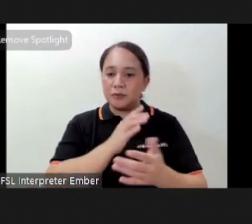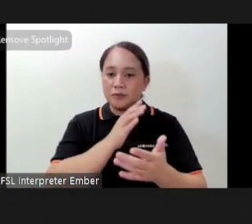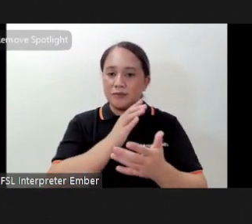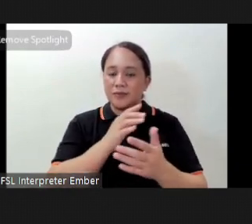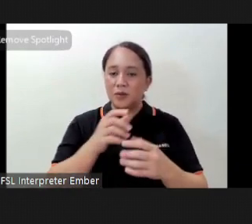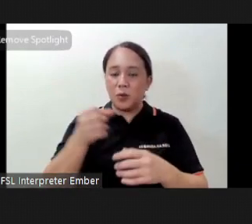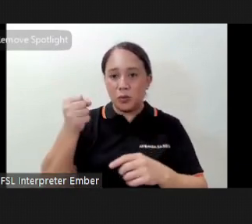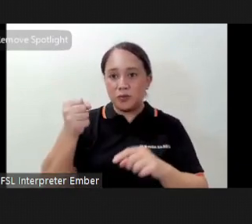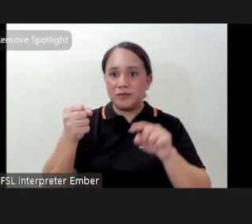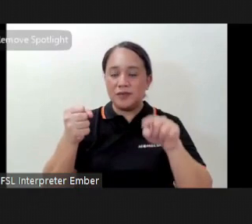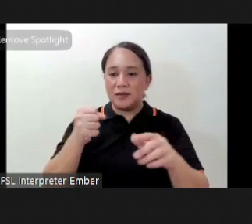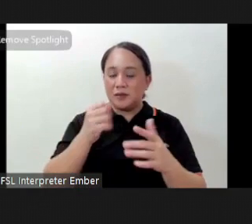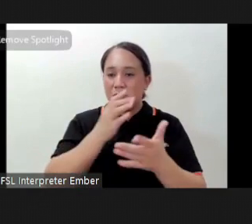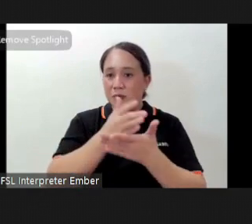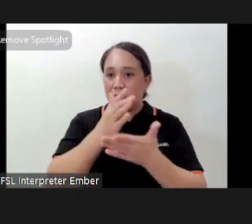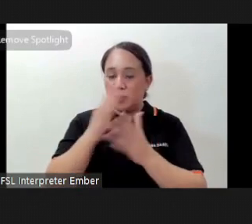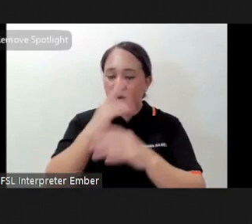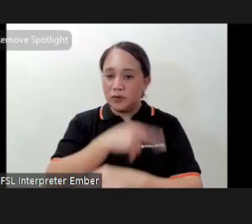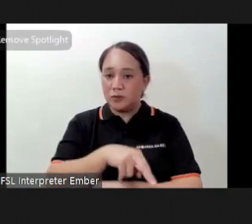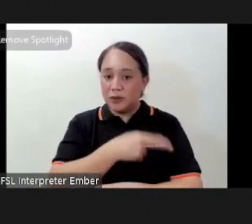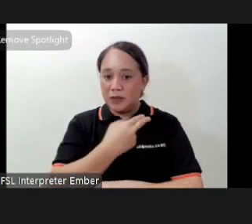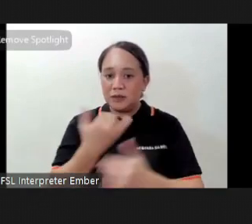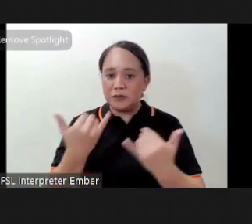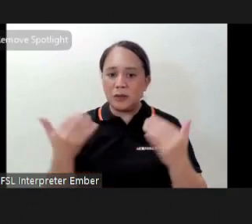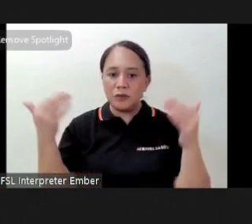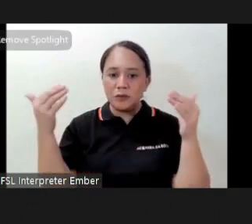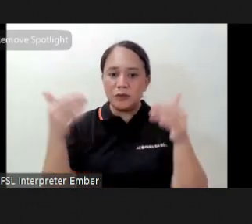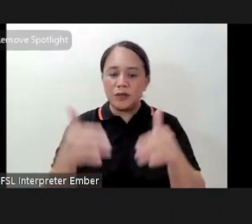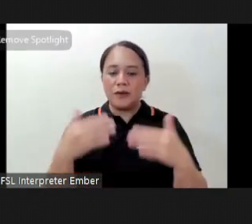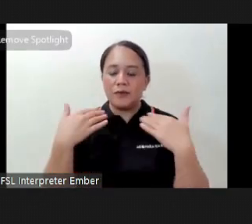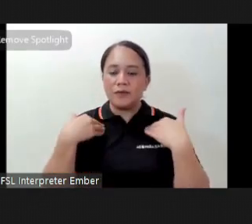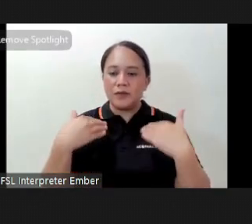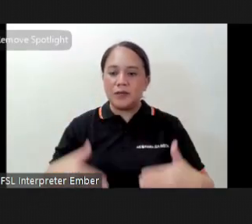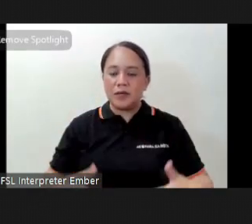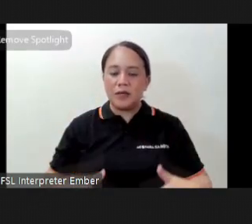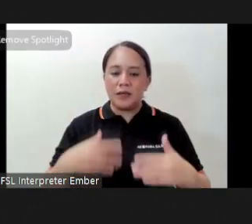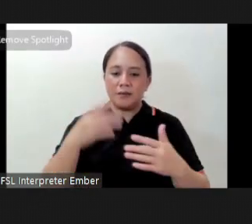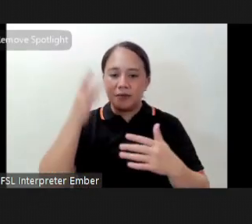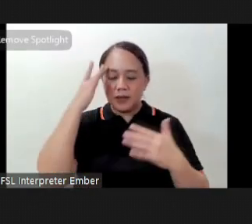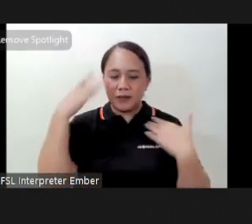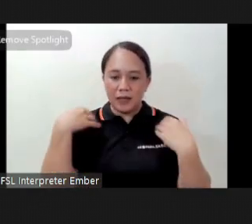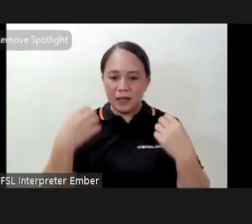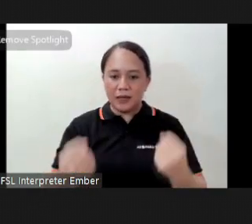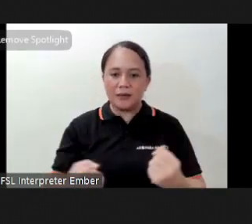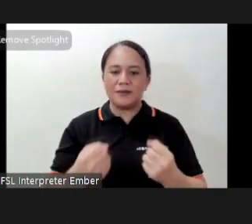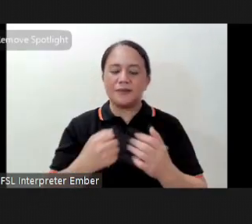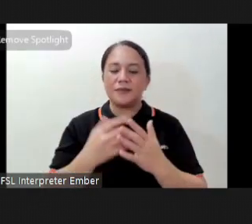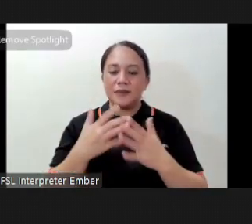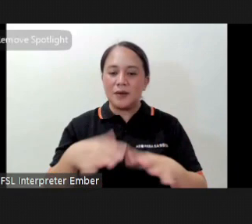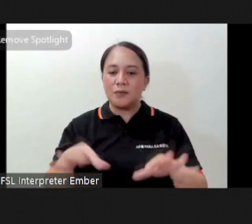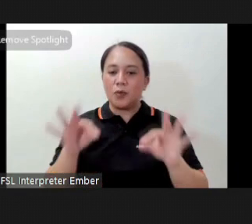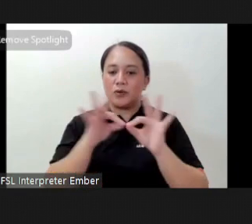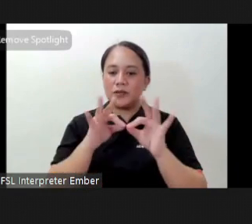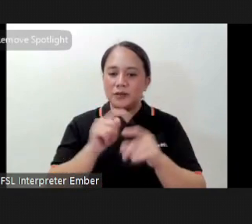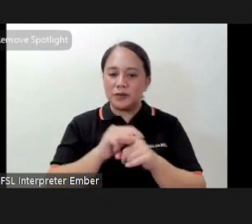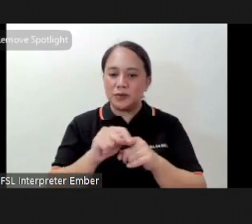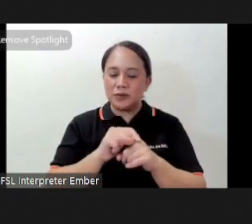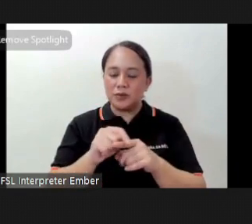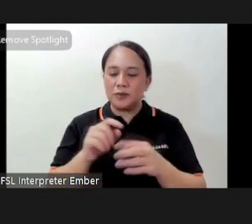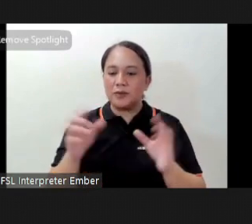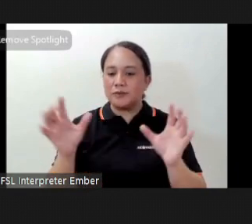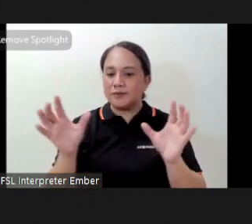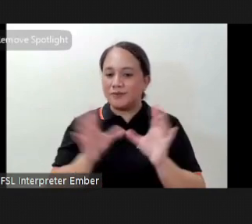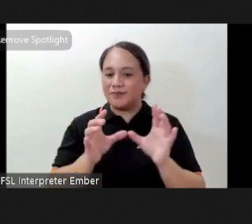I saw the value of rope flow as a means to promote physical and mental health hence I pursued the necessary training to become a certified coach